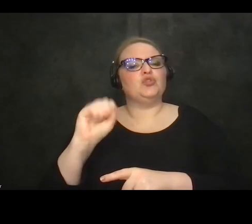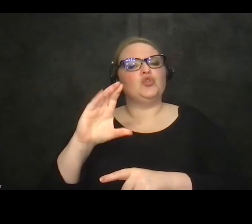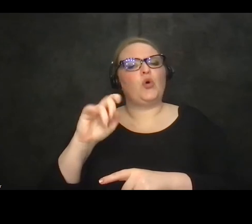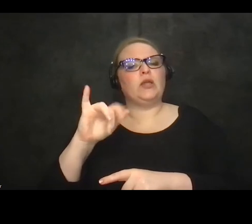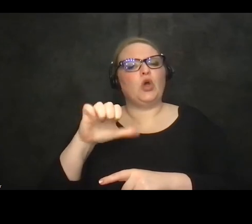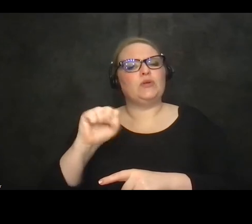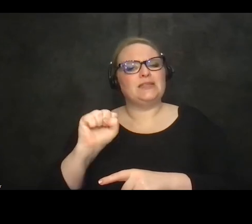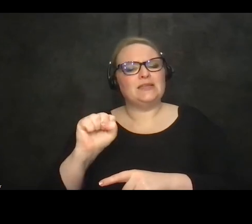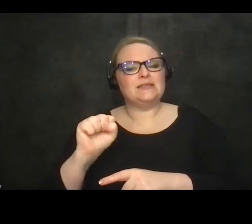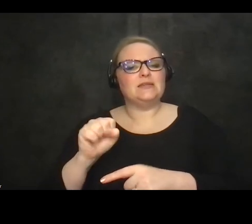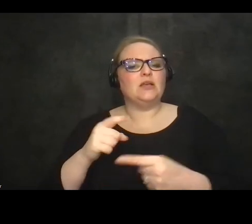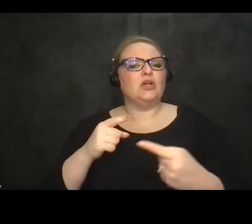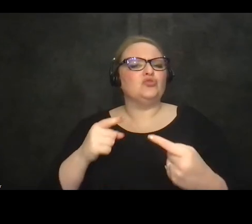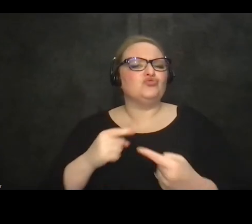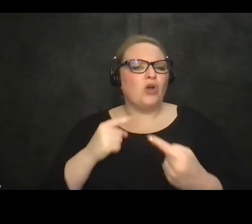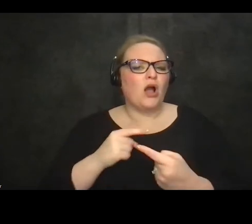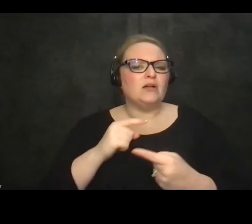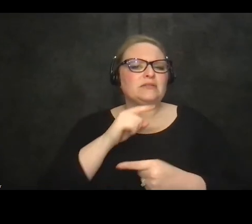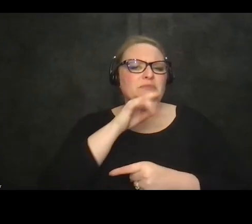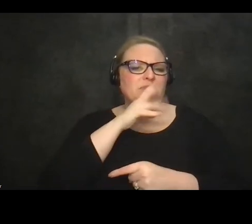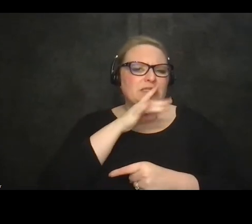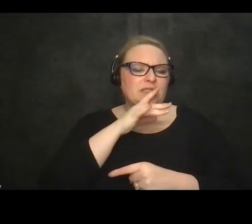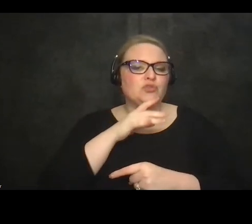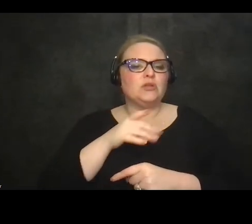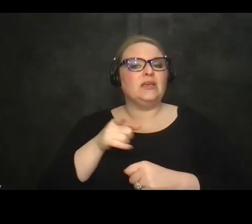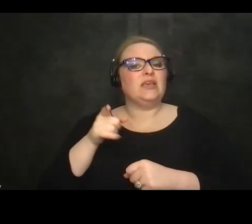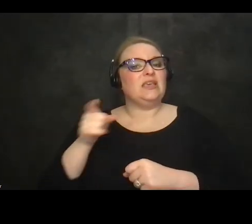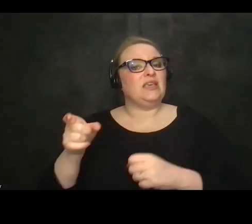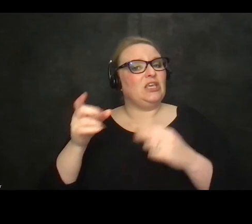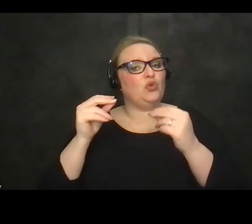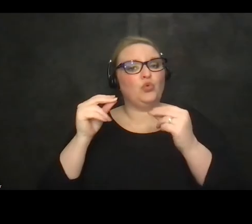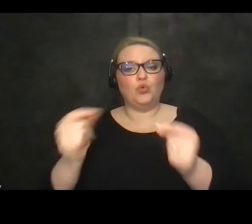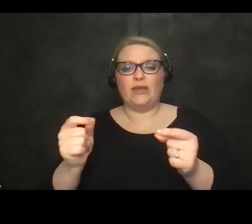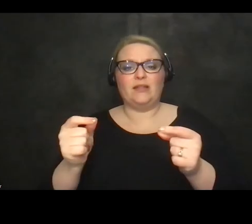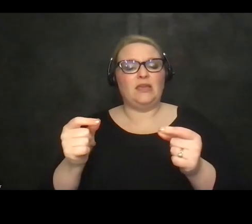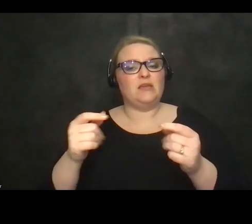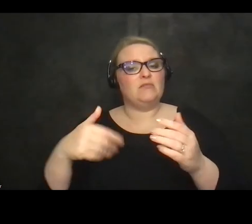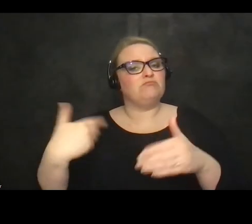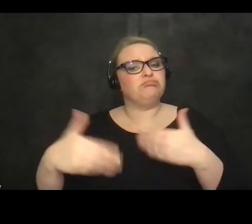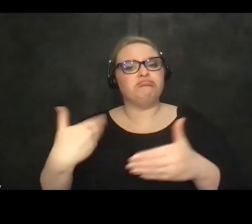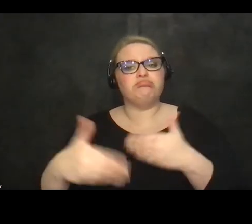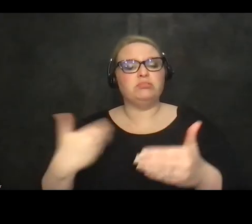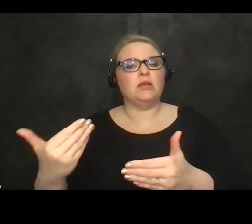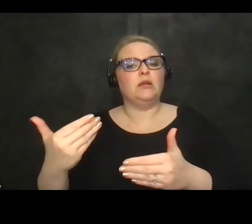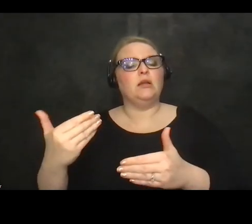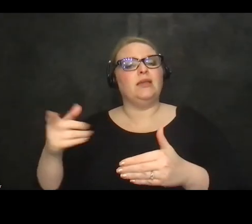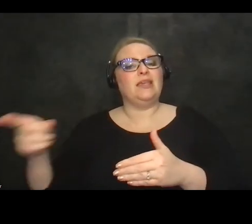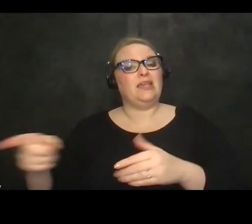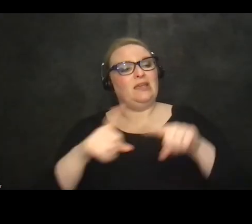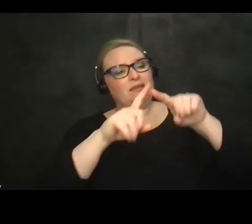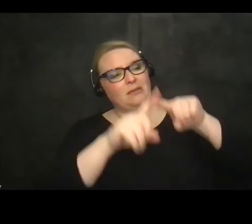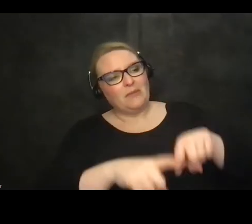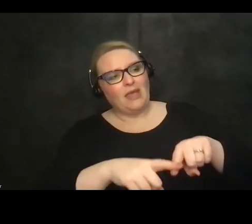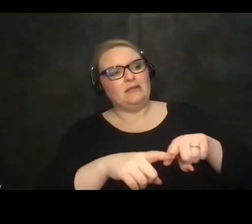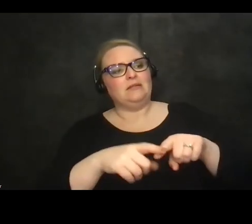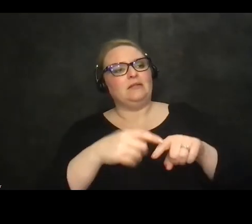with very difficult speech he moved very quickly from being completely dependent on a few dollars